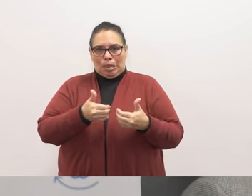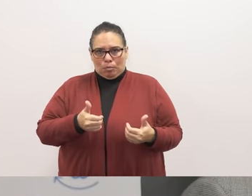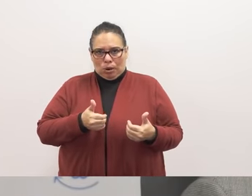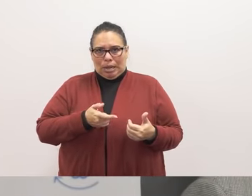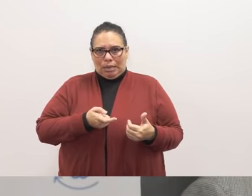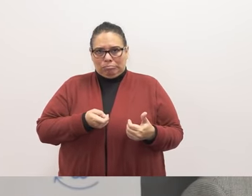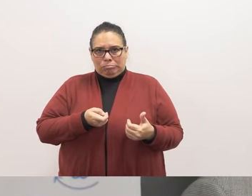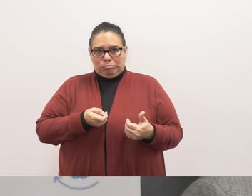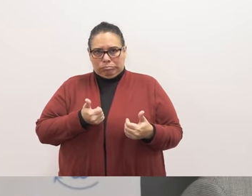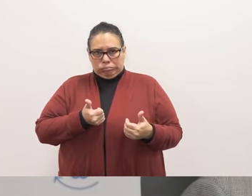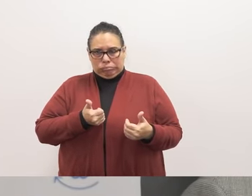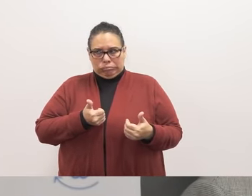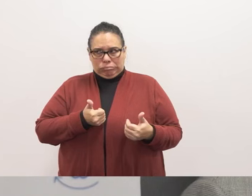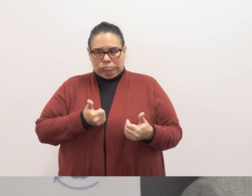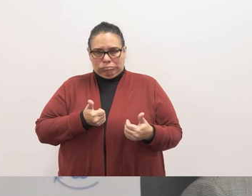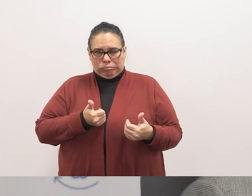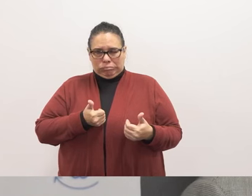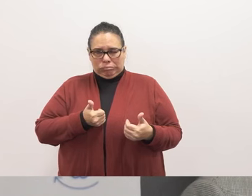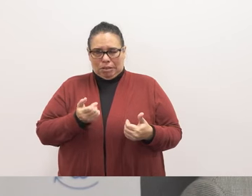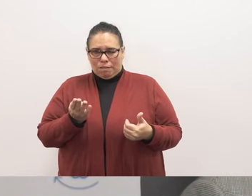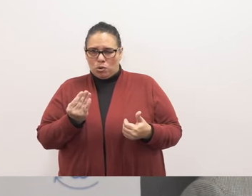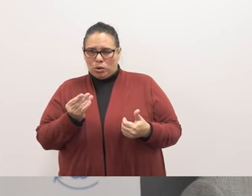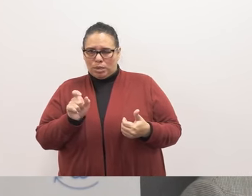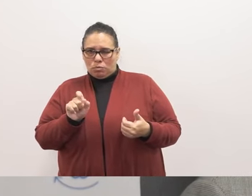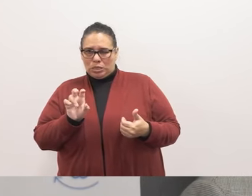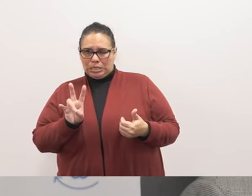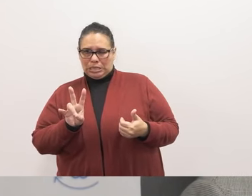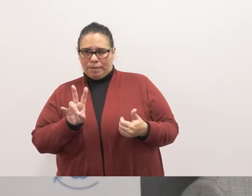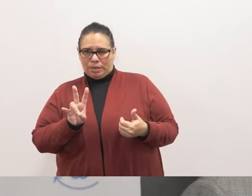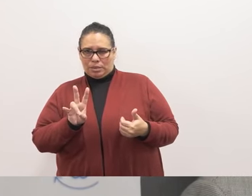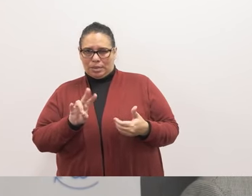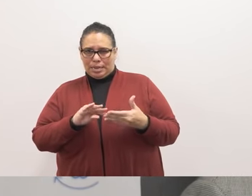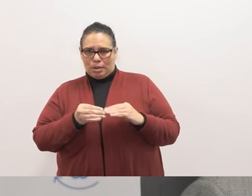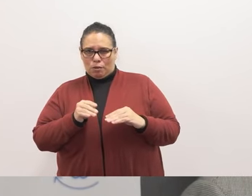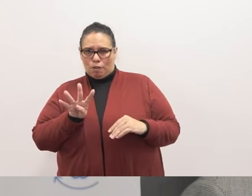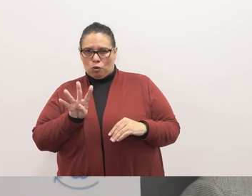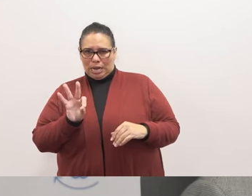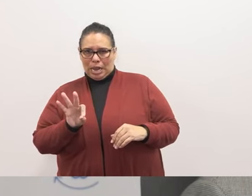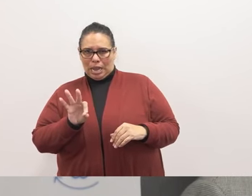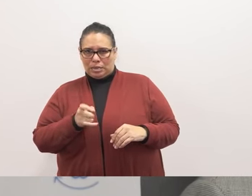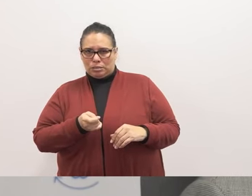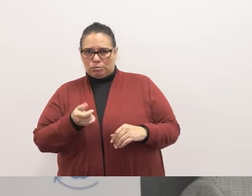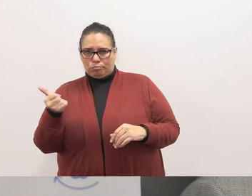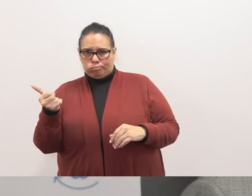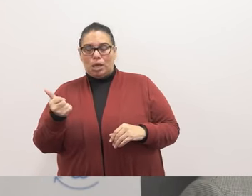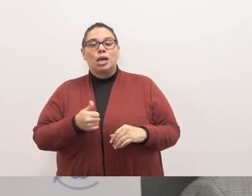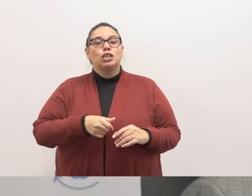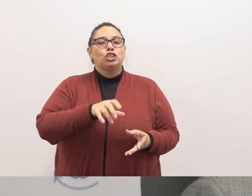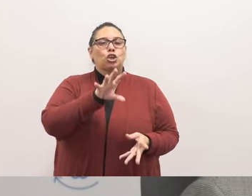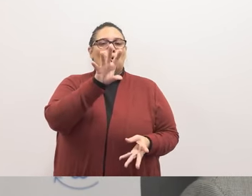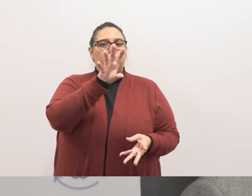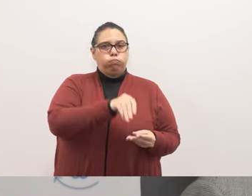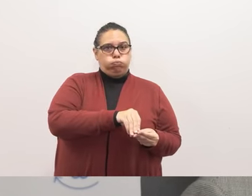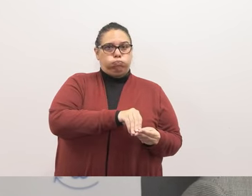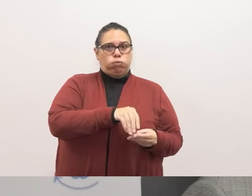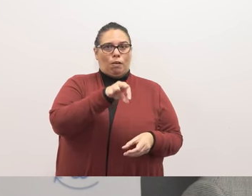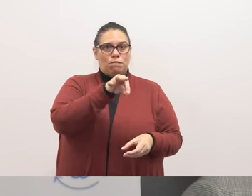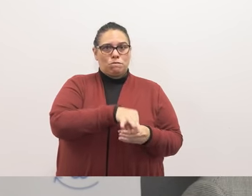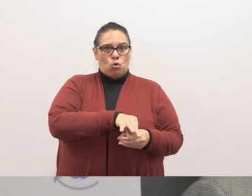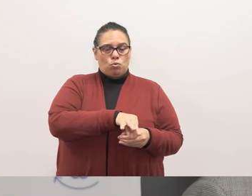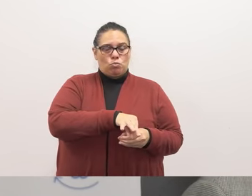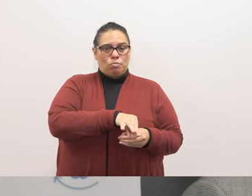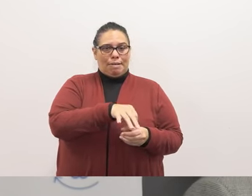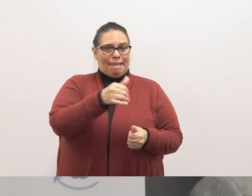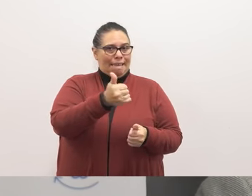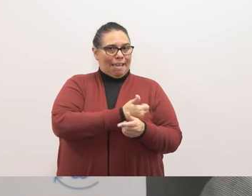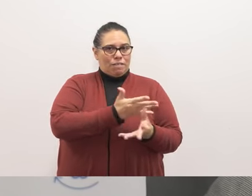from agenda item 14.7 number 49. So, when we vote on the consent calendar, it'll be